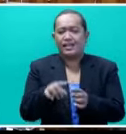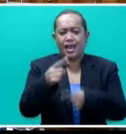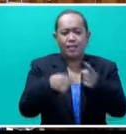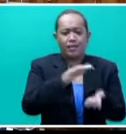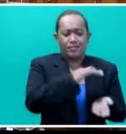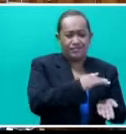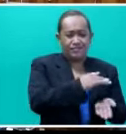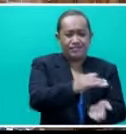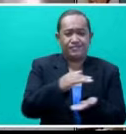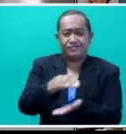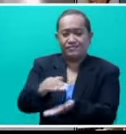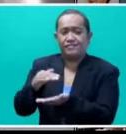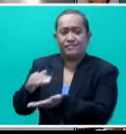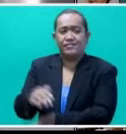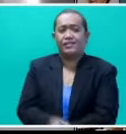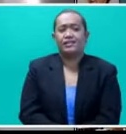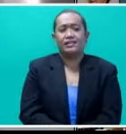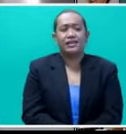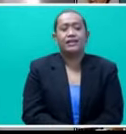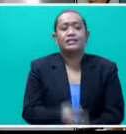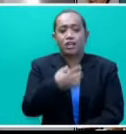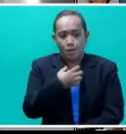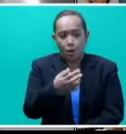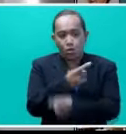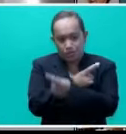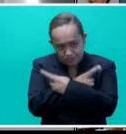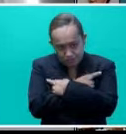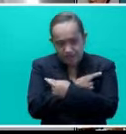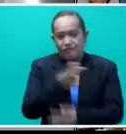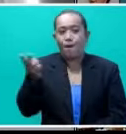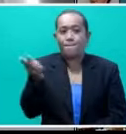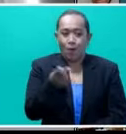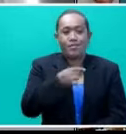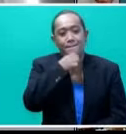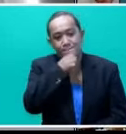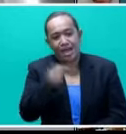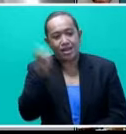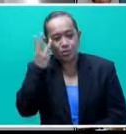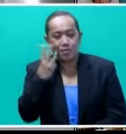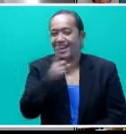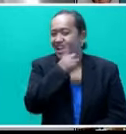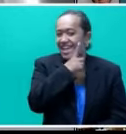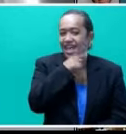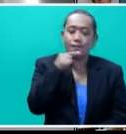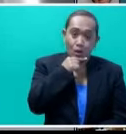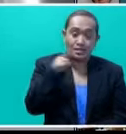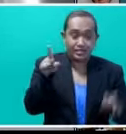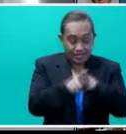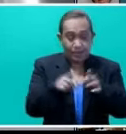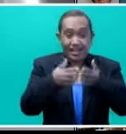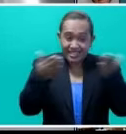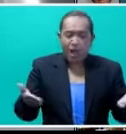pet. It's about creating more respect within both the sexes. And we live in a time, we live in a century where I